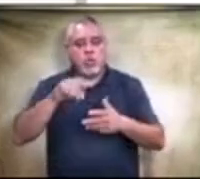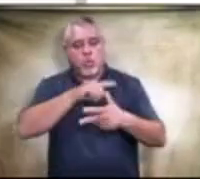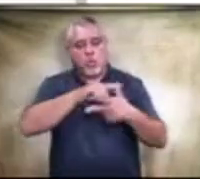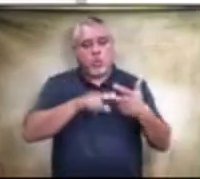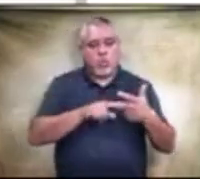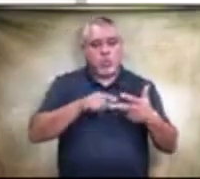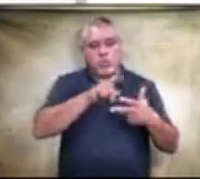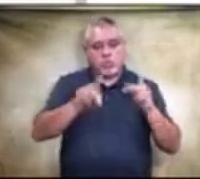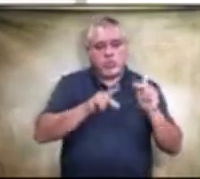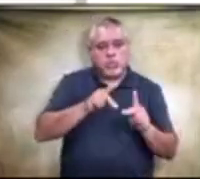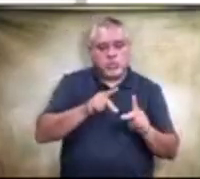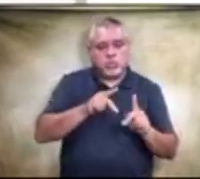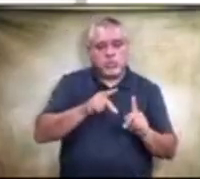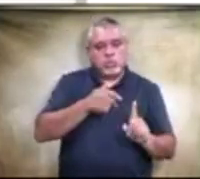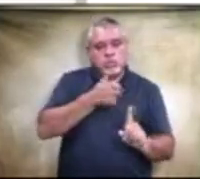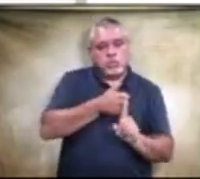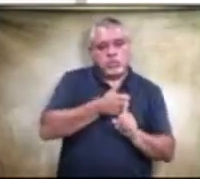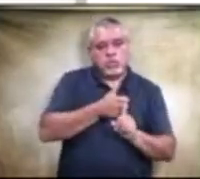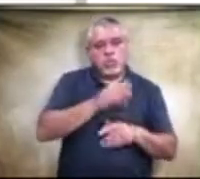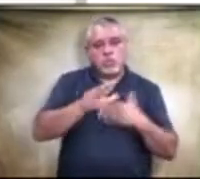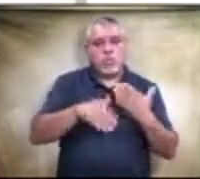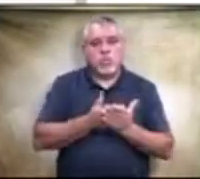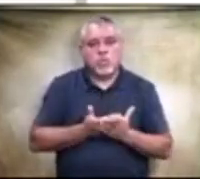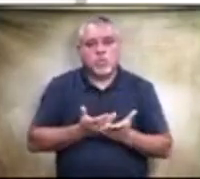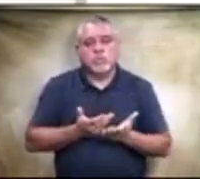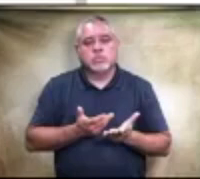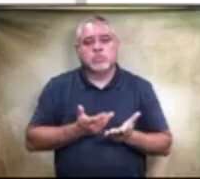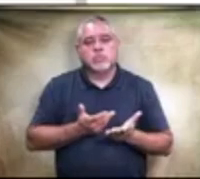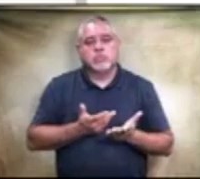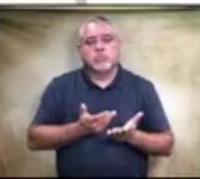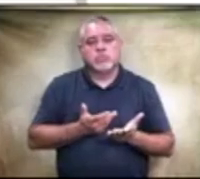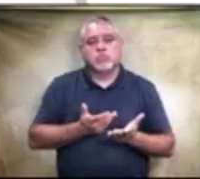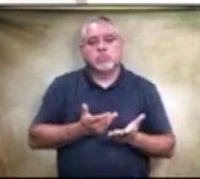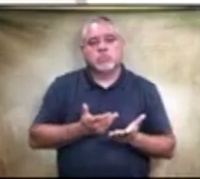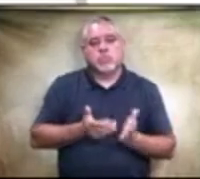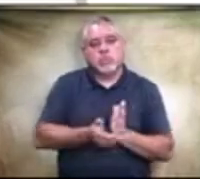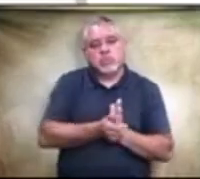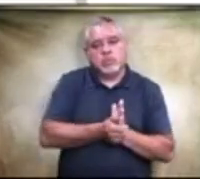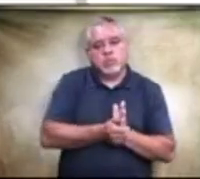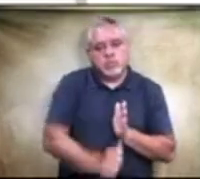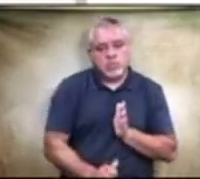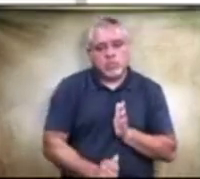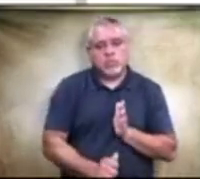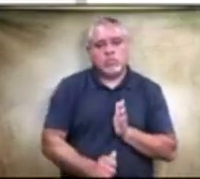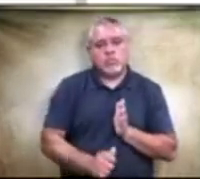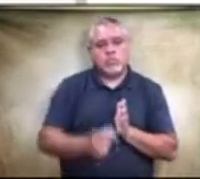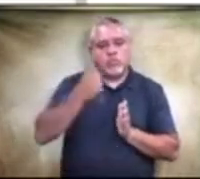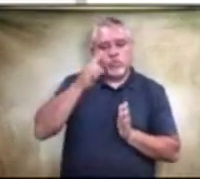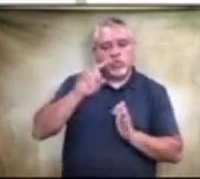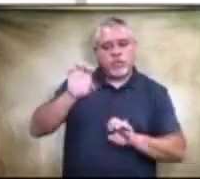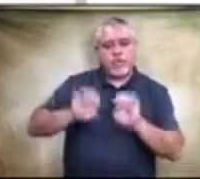Were they all capable of evaluating